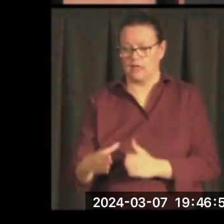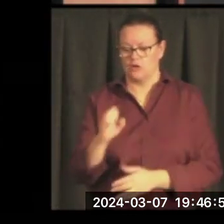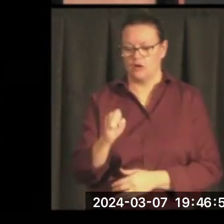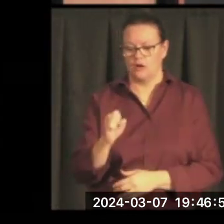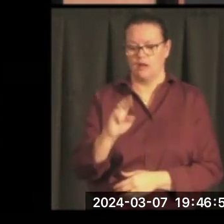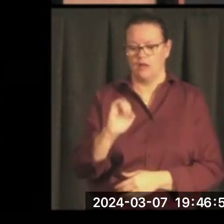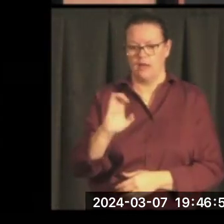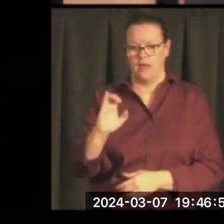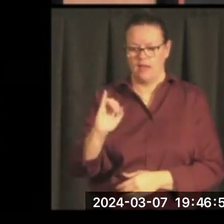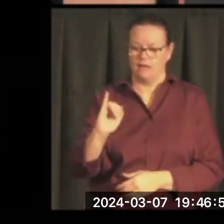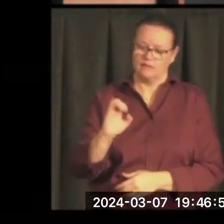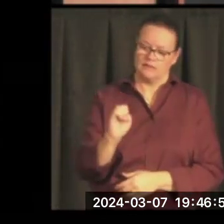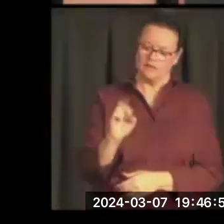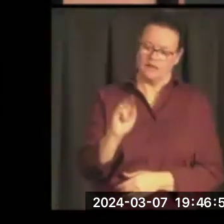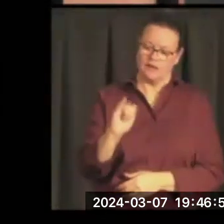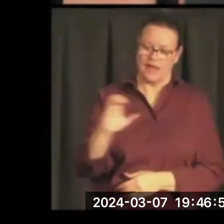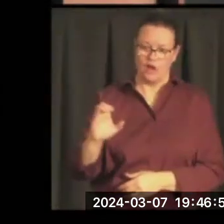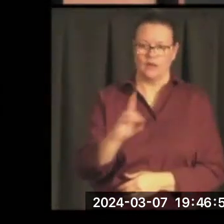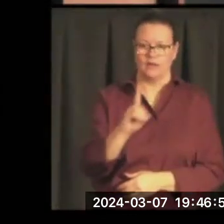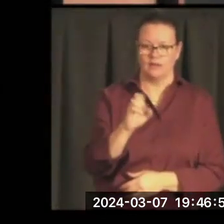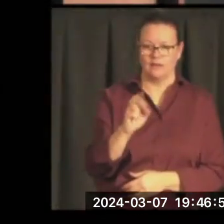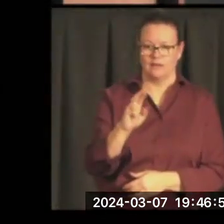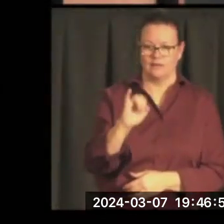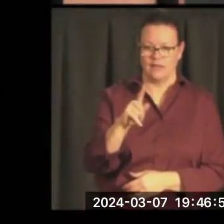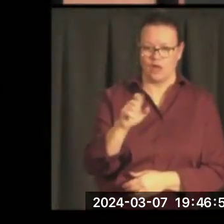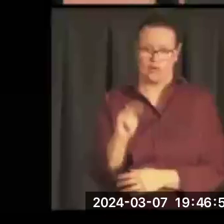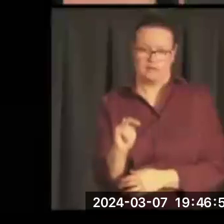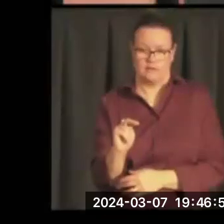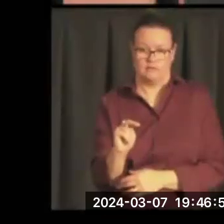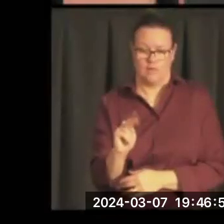for the good of the country who put partisan politics aside.